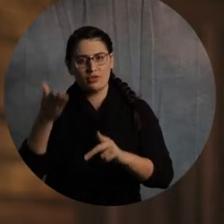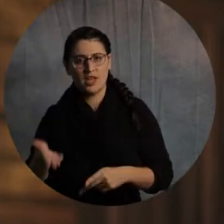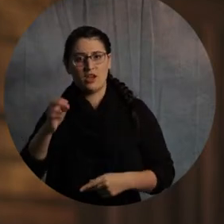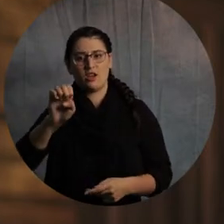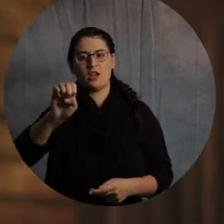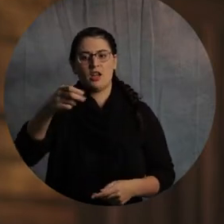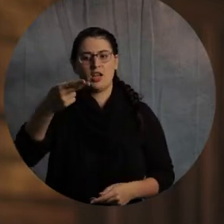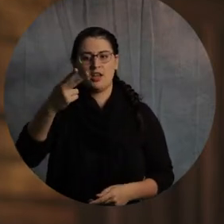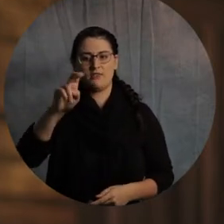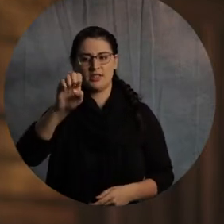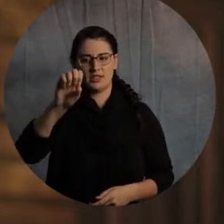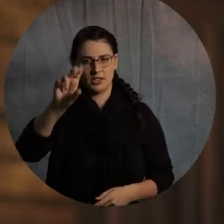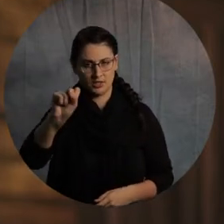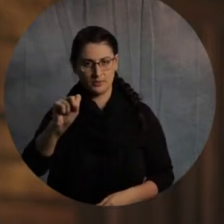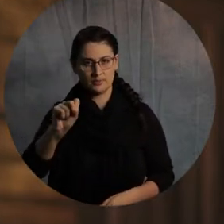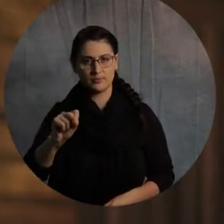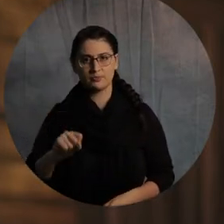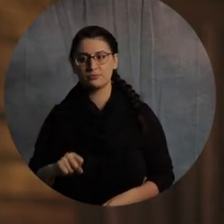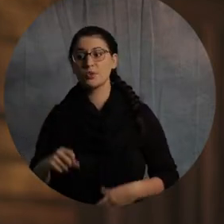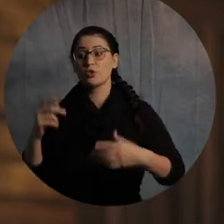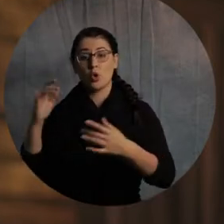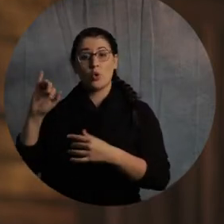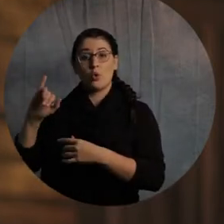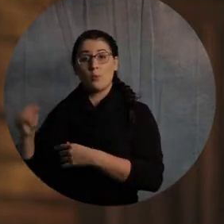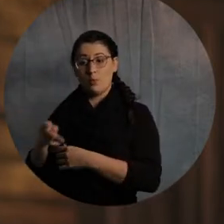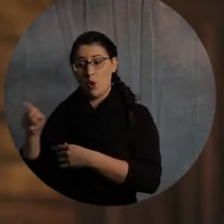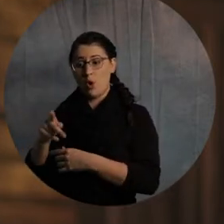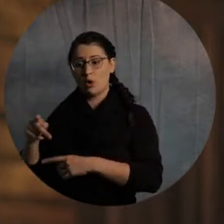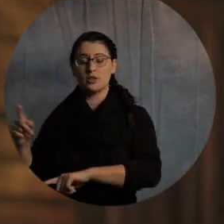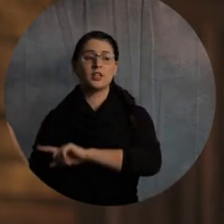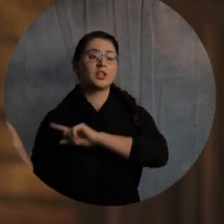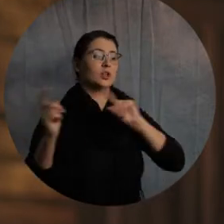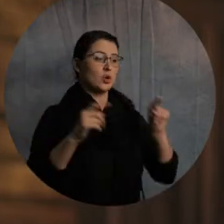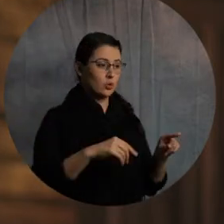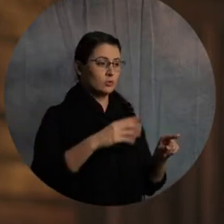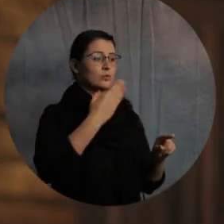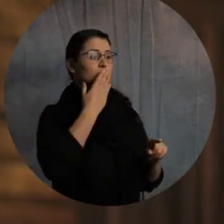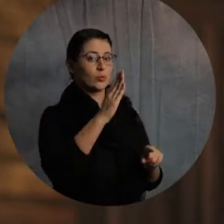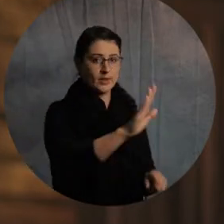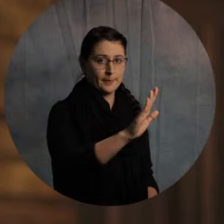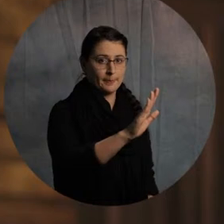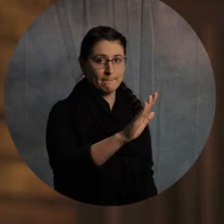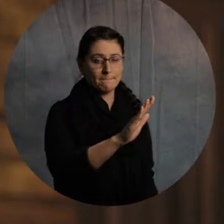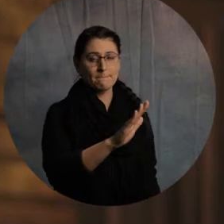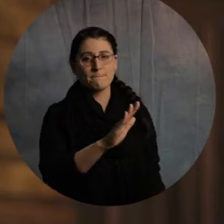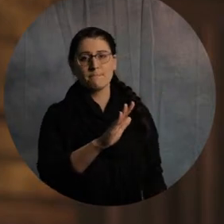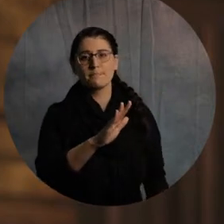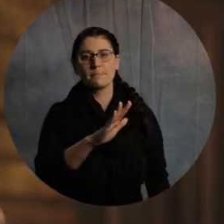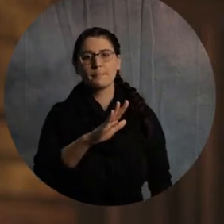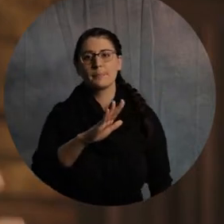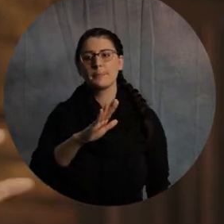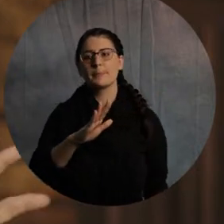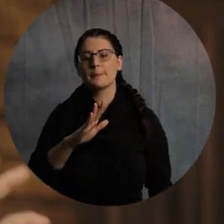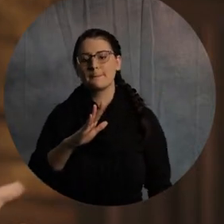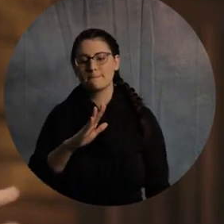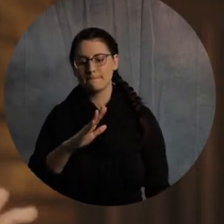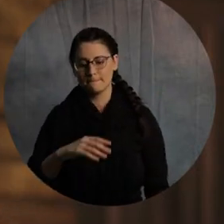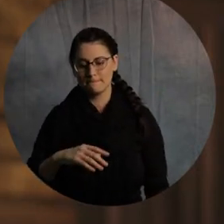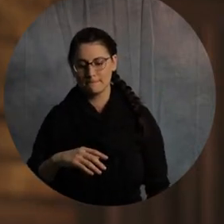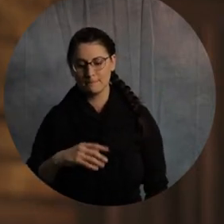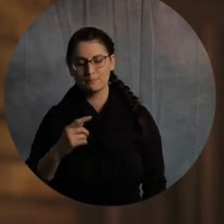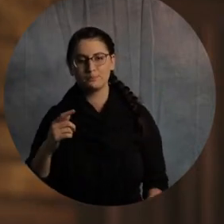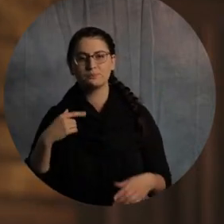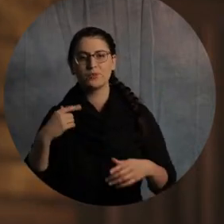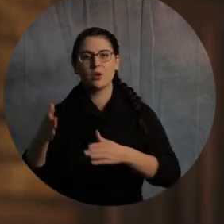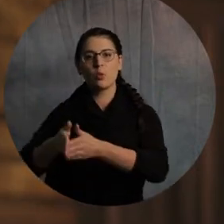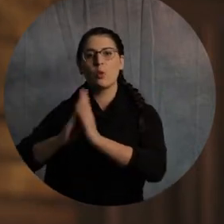Jerusalem, he doesn't actually go back in the city, which was pretty smart, because they'd probably killed him as soon as walked in there, but he calls the elders of